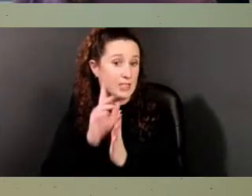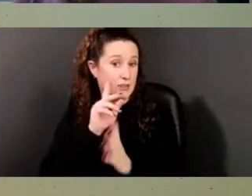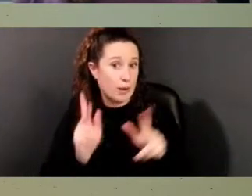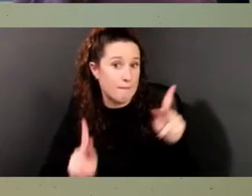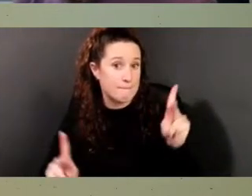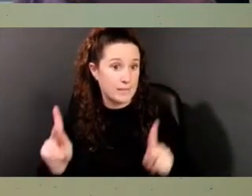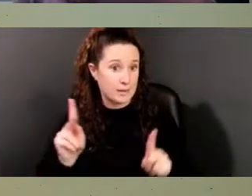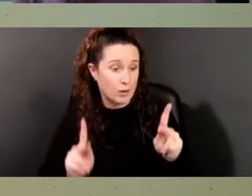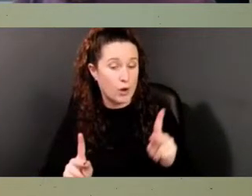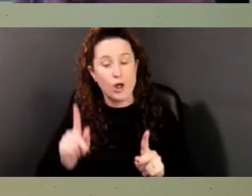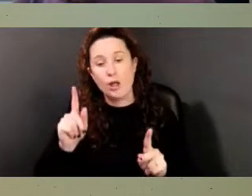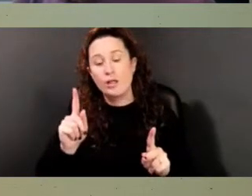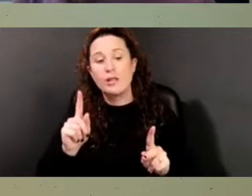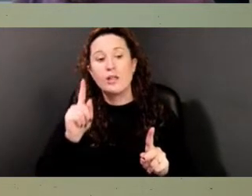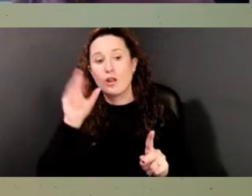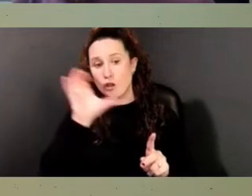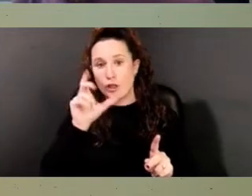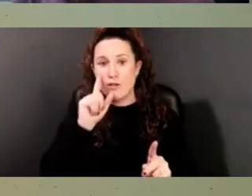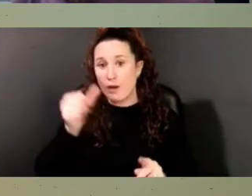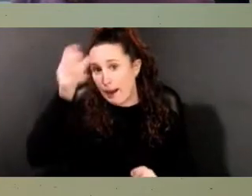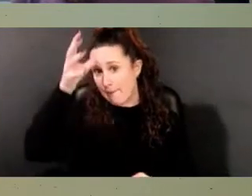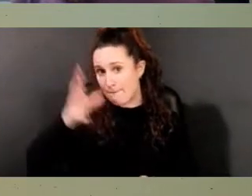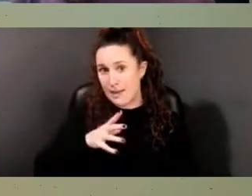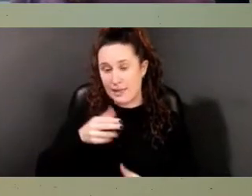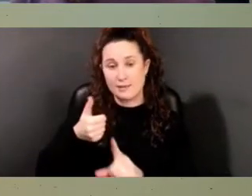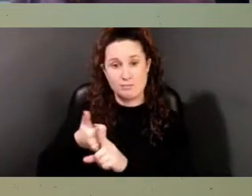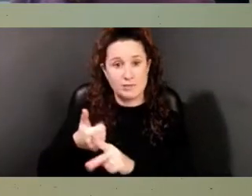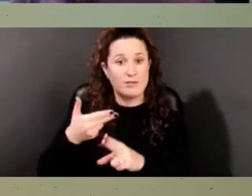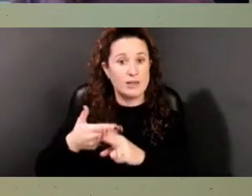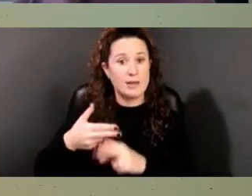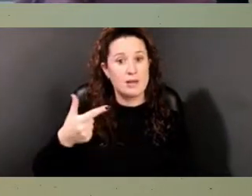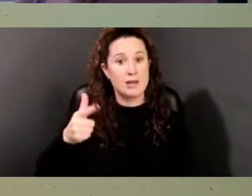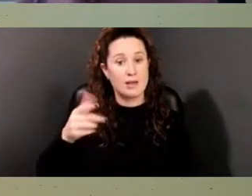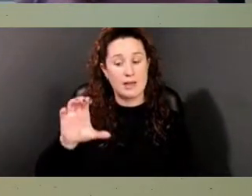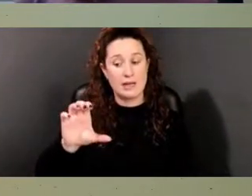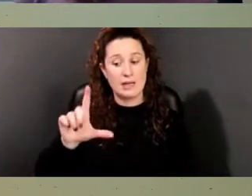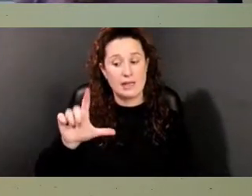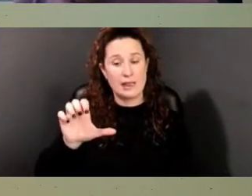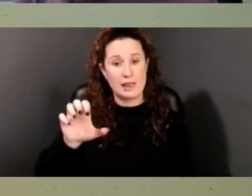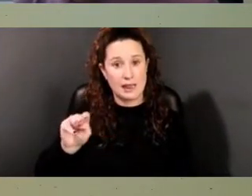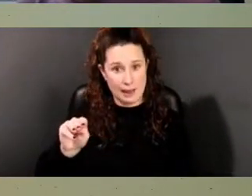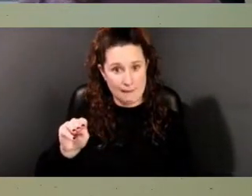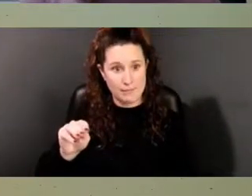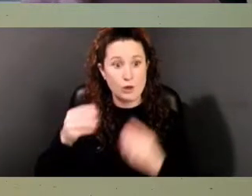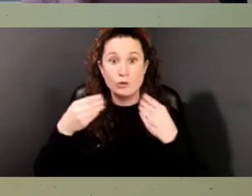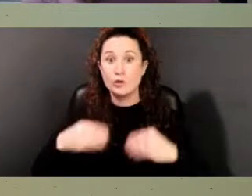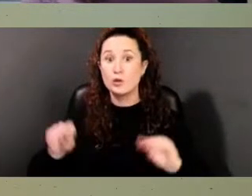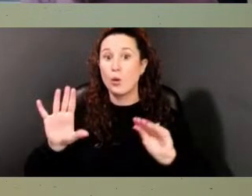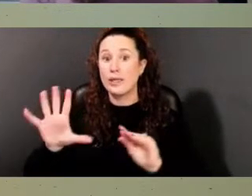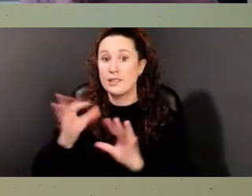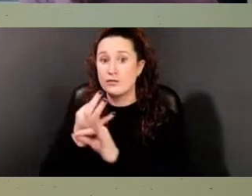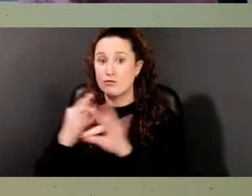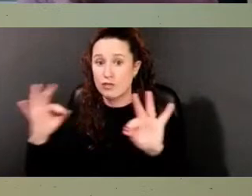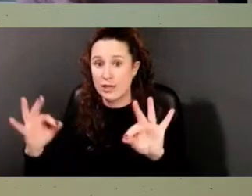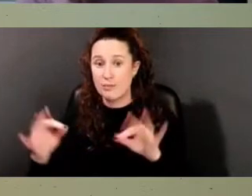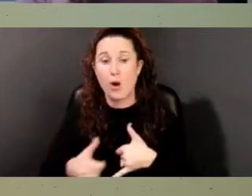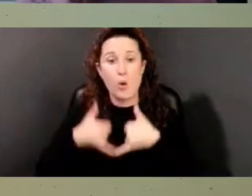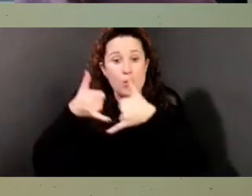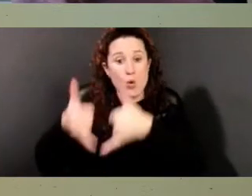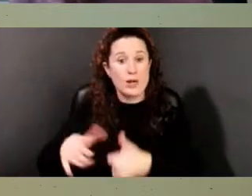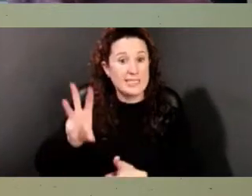described a man named Clem, who had sought his freedom, and the advertisement offered a reward of $6 for his return.